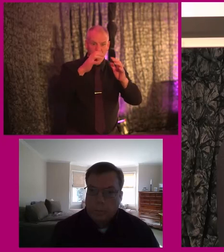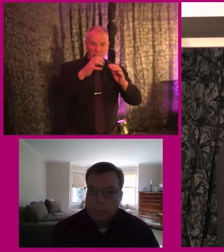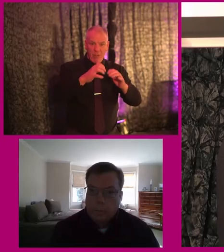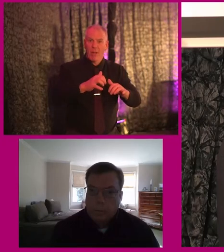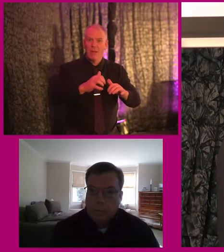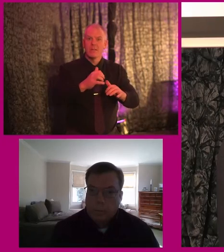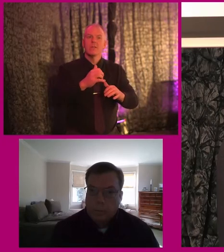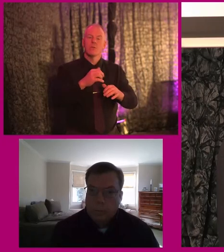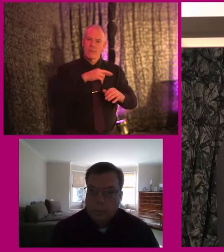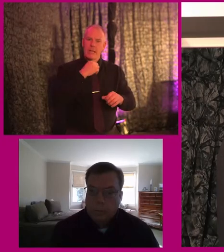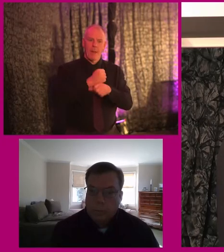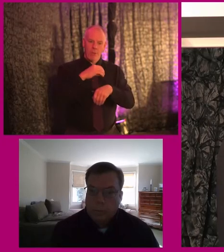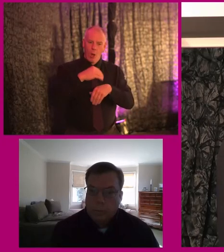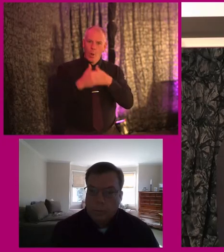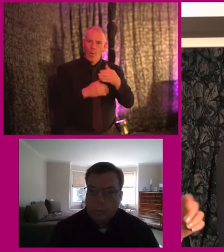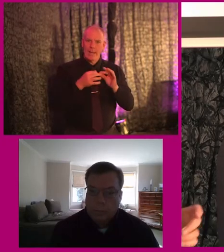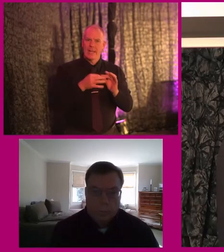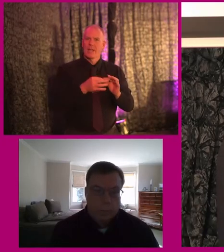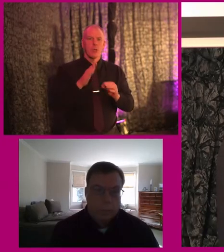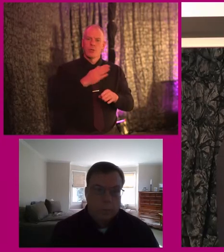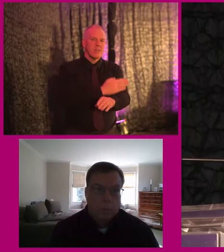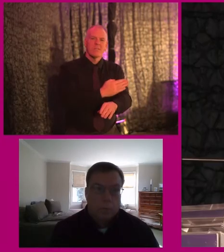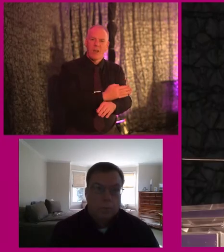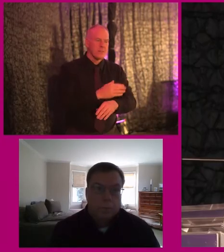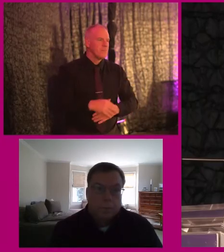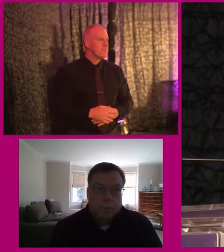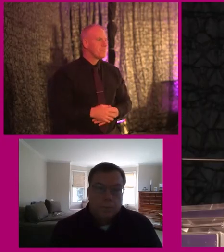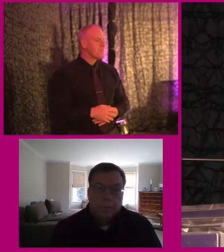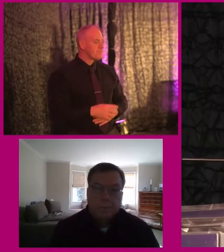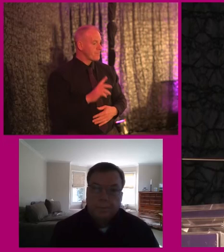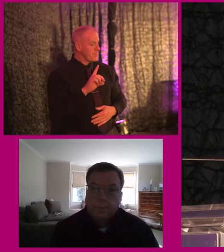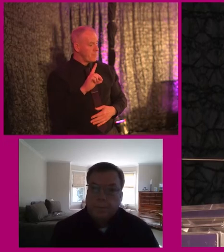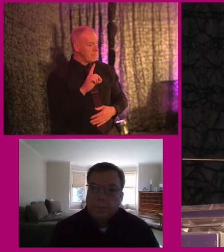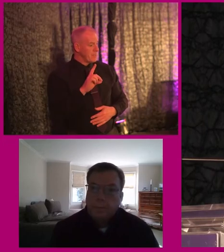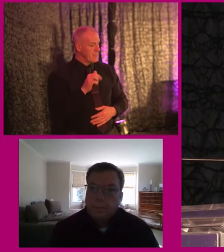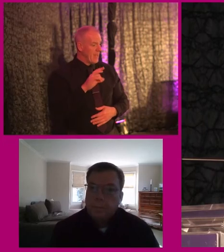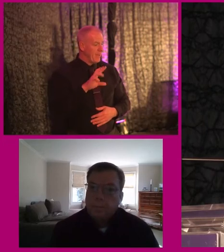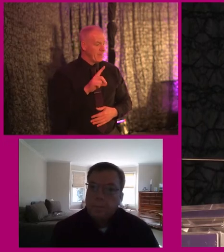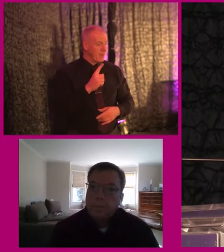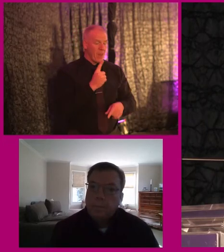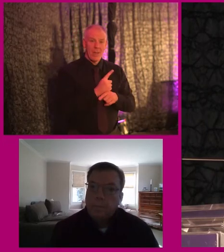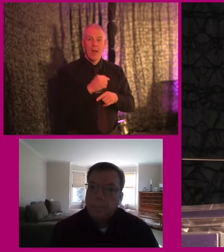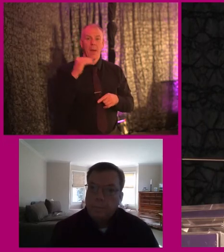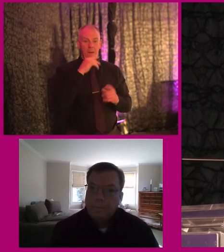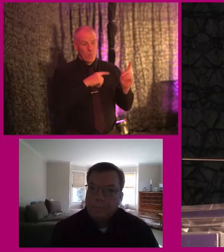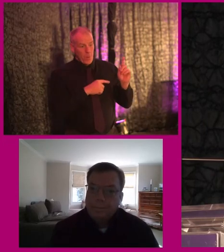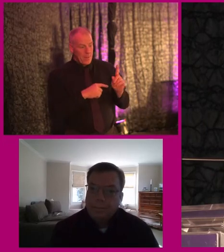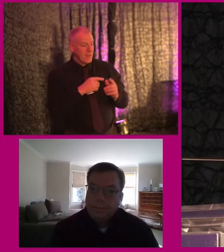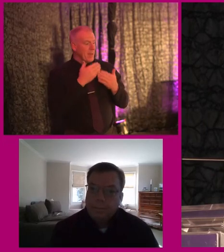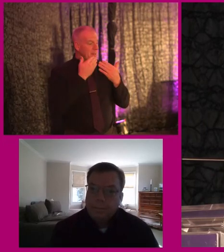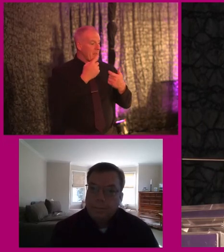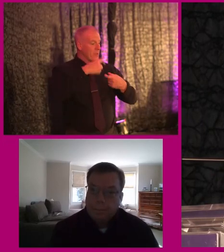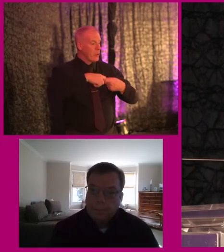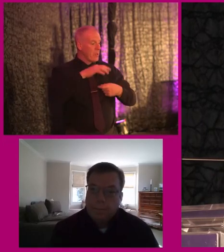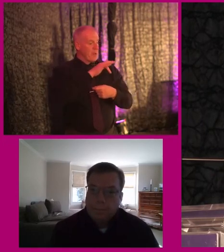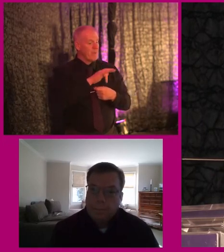is essential. Yeah, super. Thank you. And I think, David, it's important to bring you in at this point. Thank you for joining us